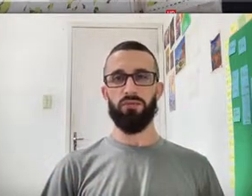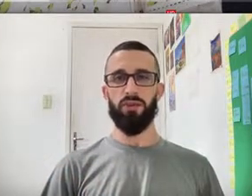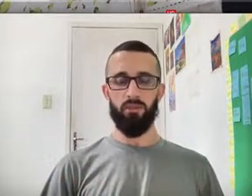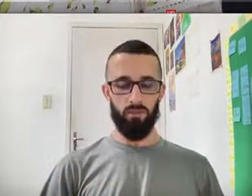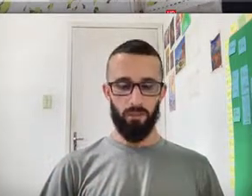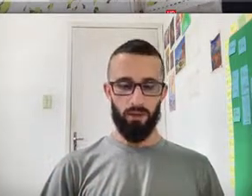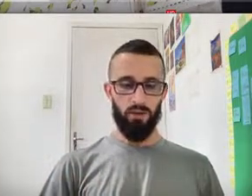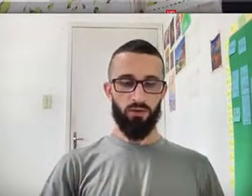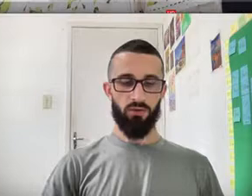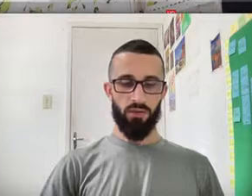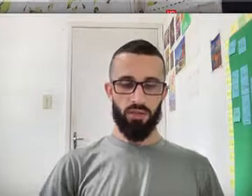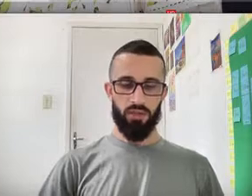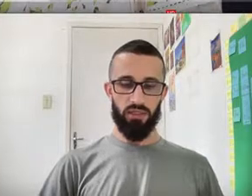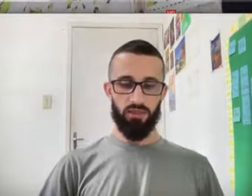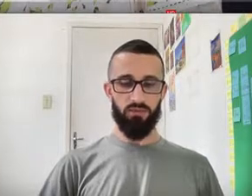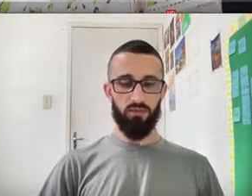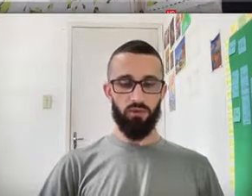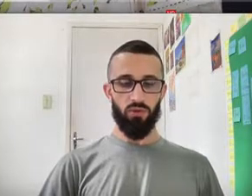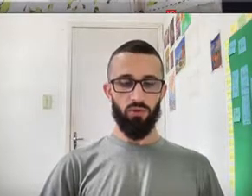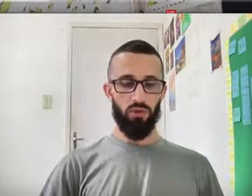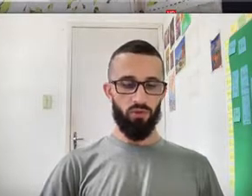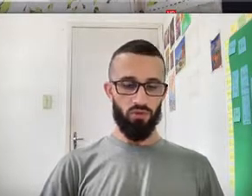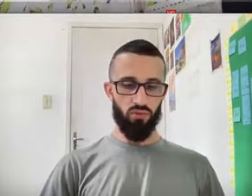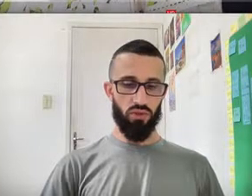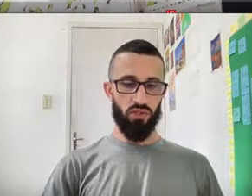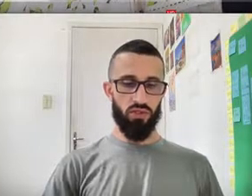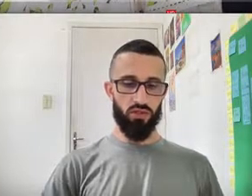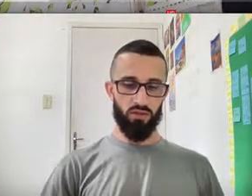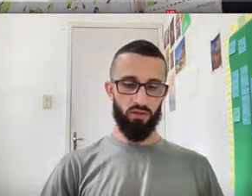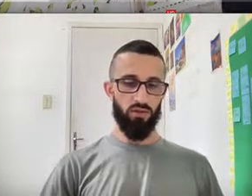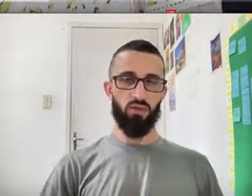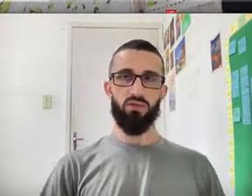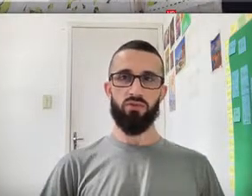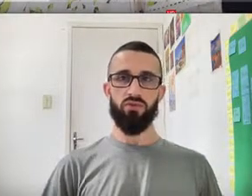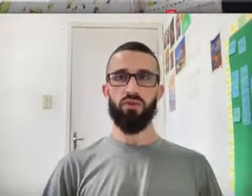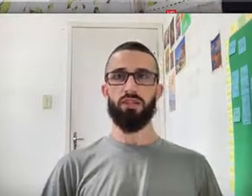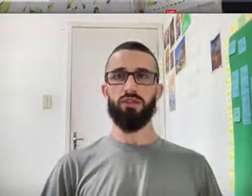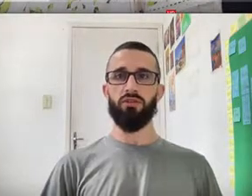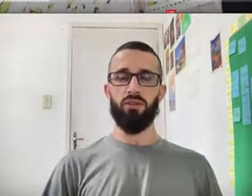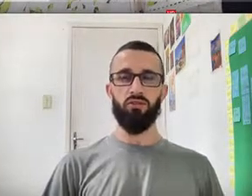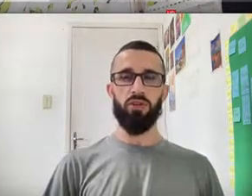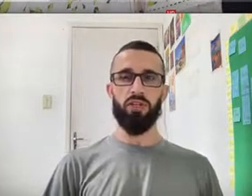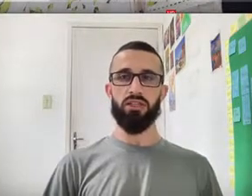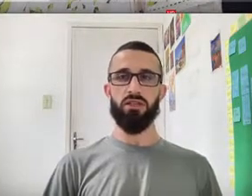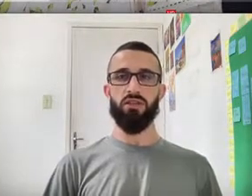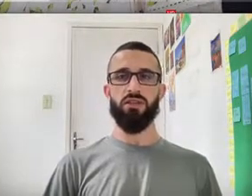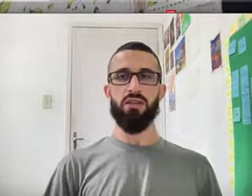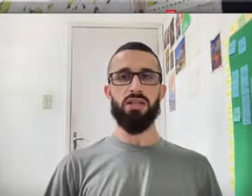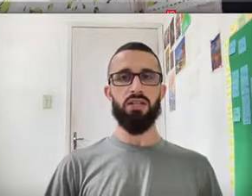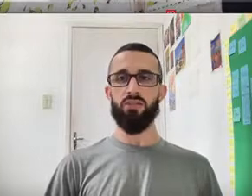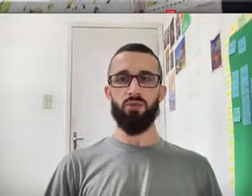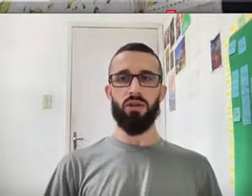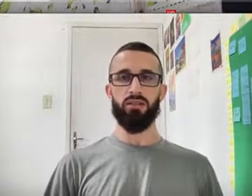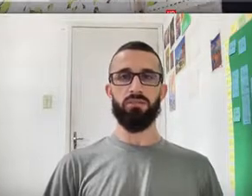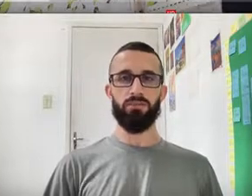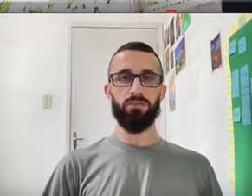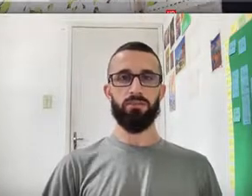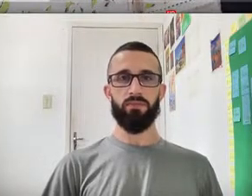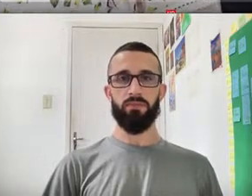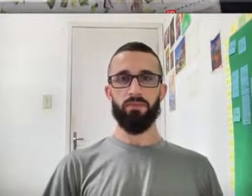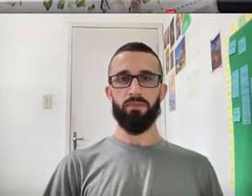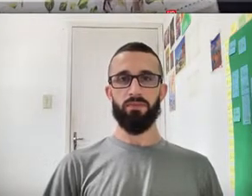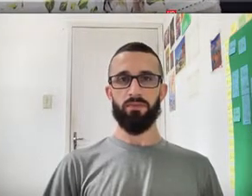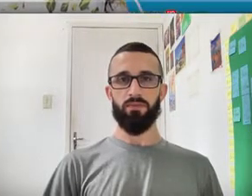Pronunciou Vamos Vamos Para Loucura 1 Let's Let's Go To The Craziness 1